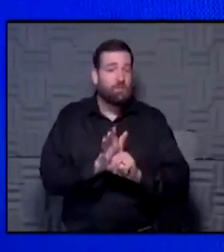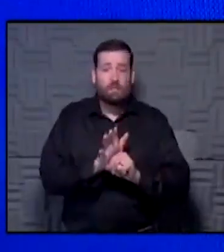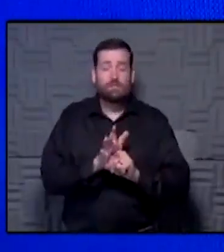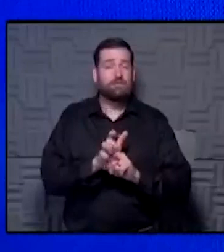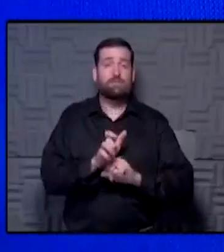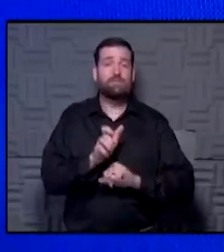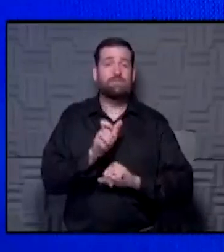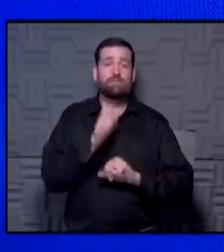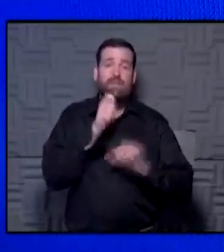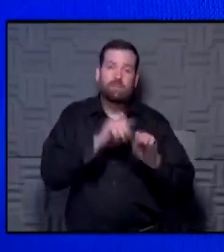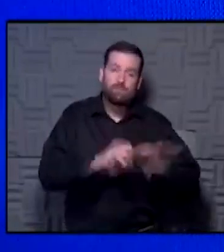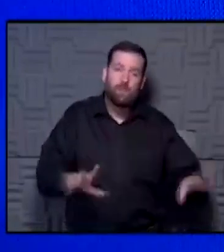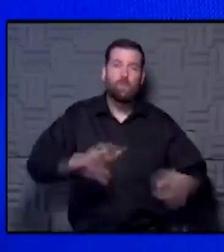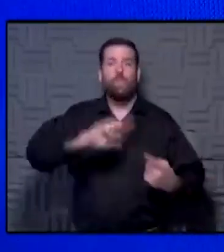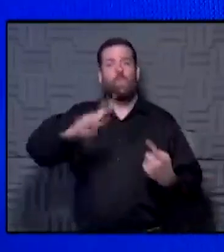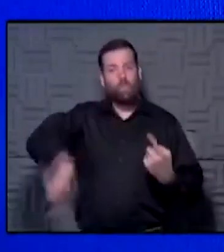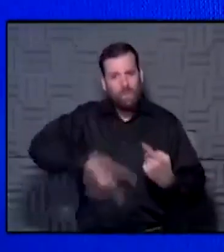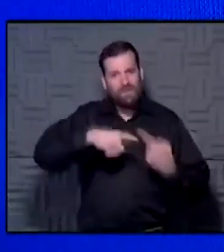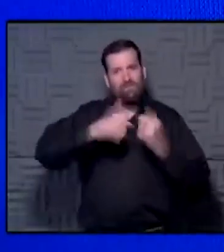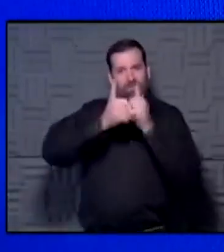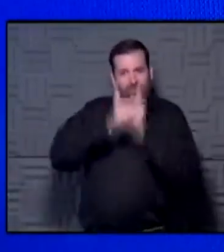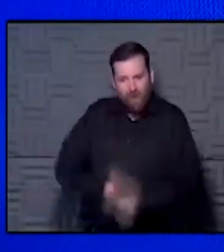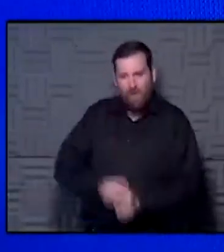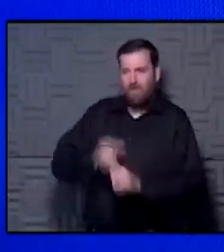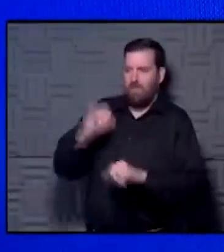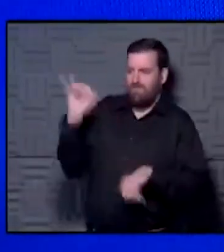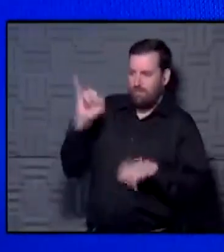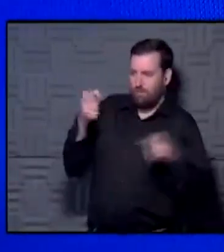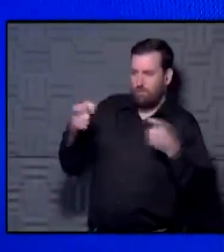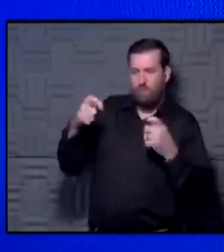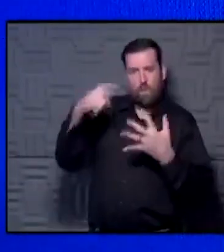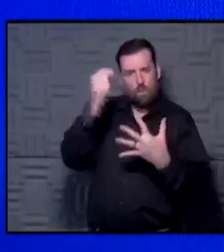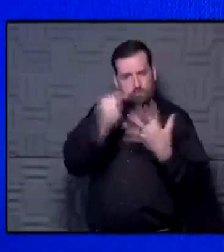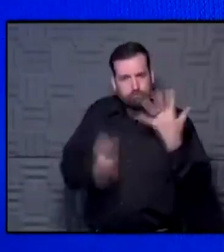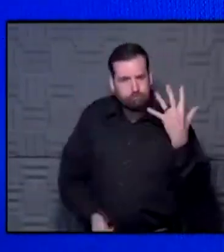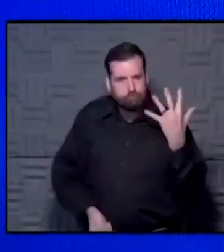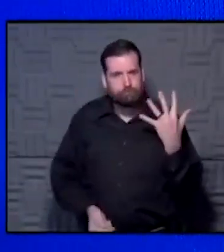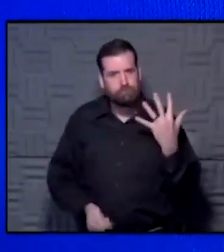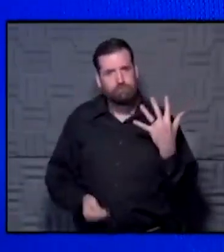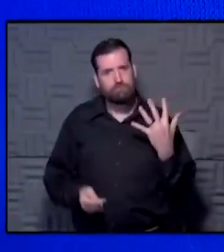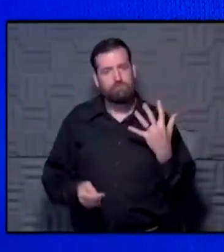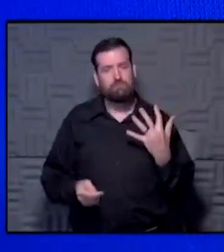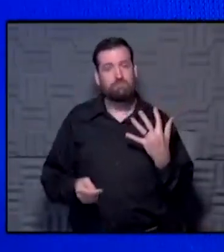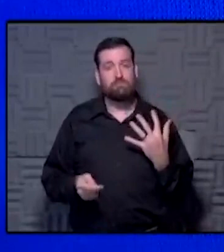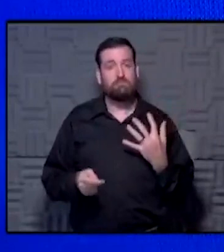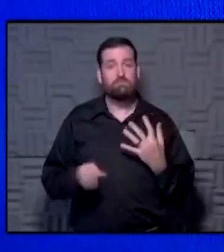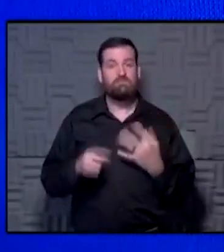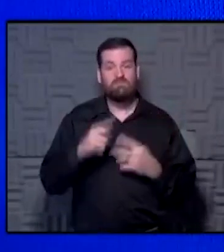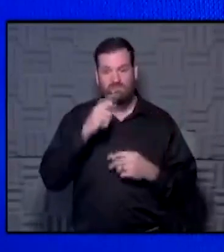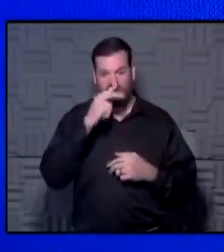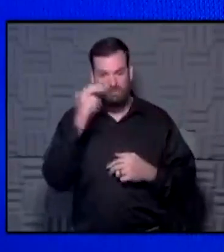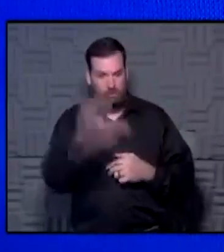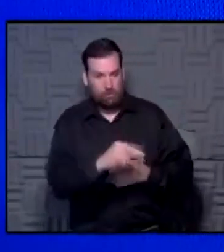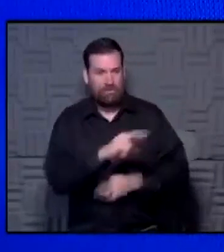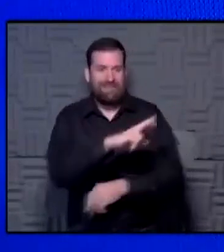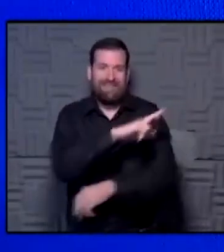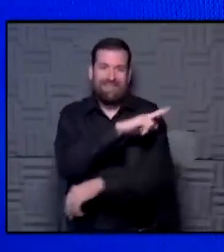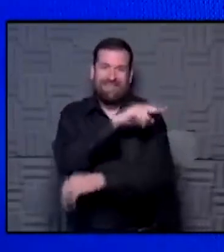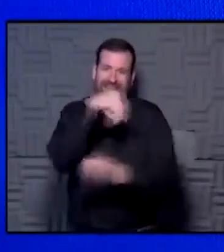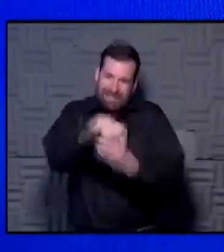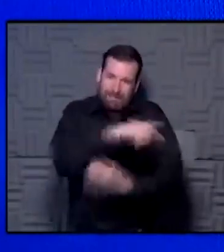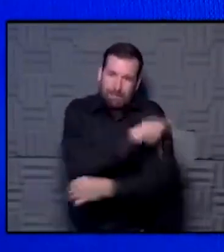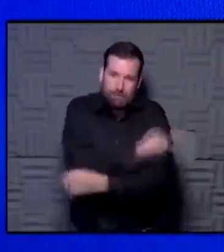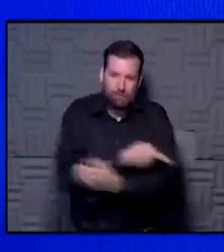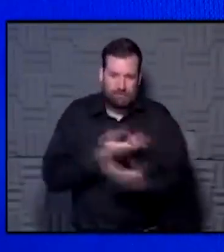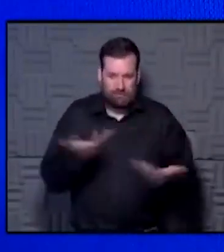when we follow the rules of infection prevention and control. And you have to look no further than inpatient ward here at